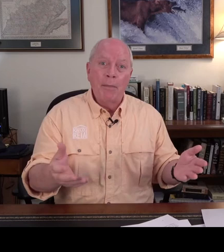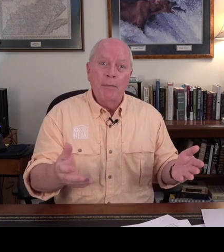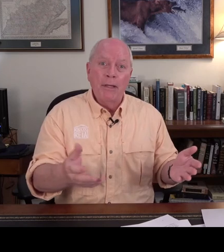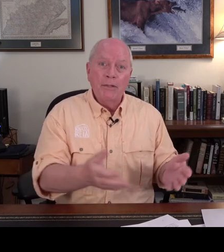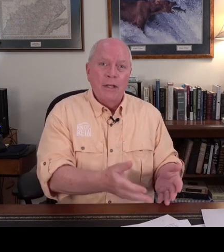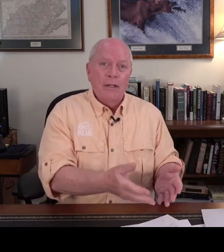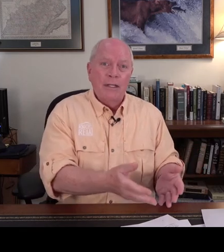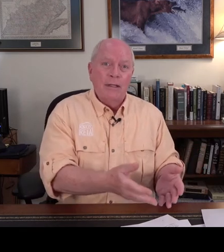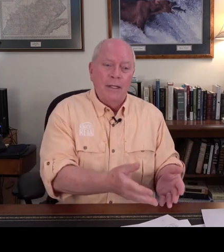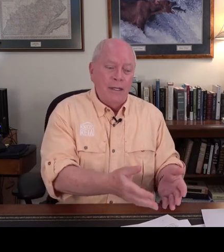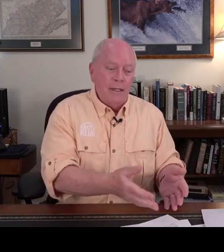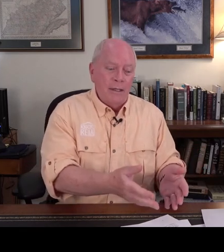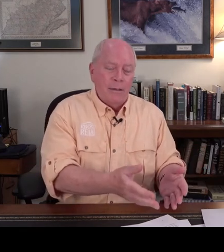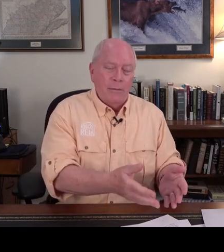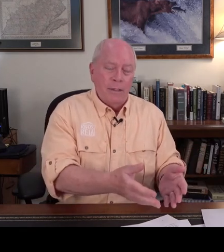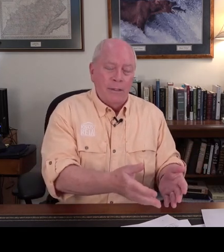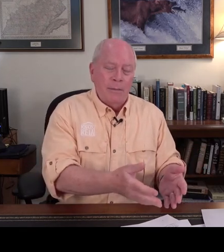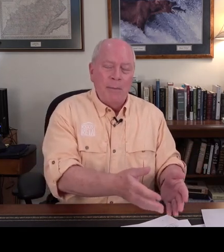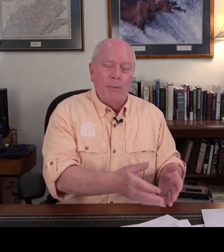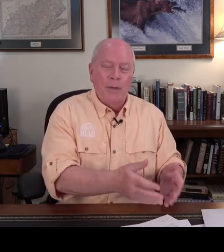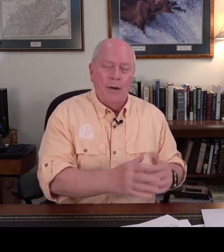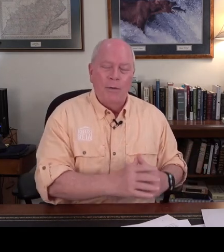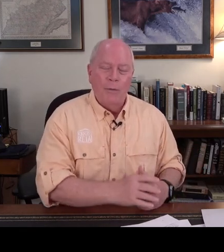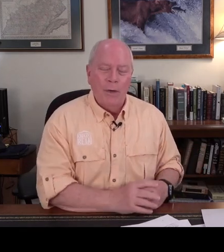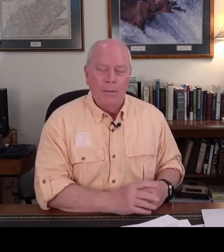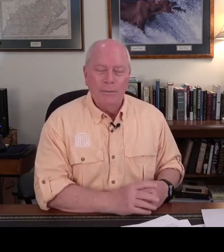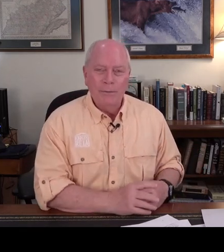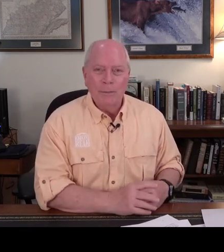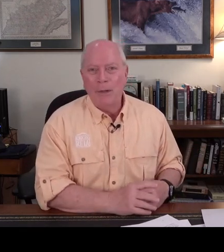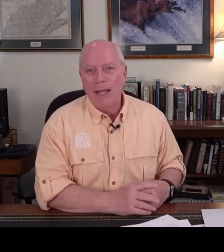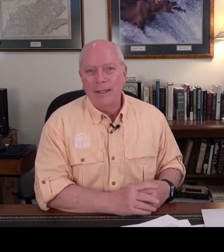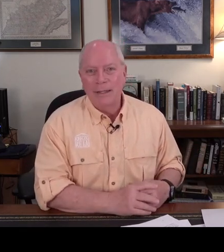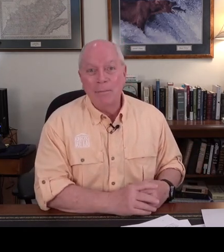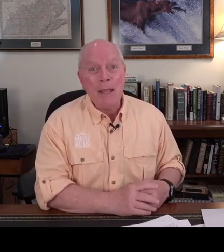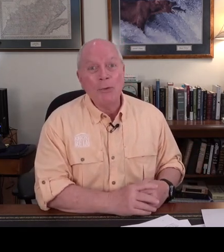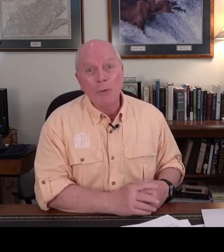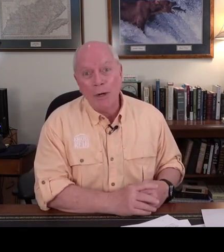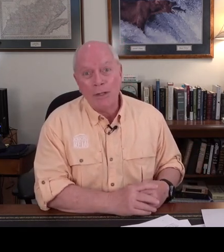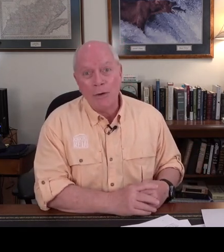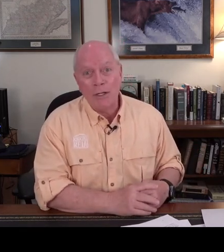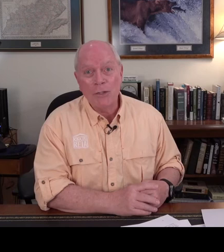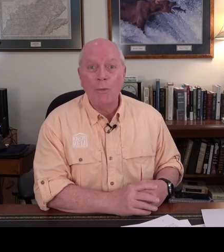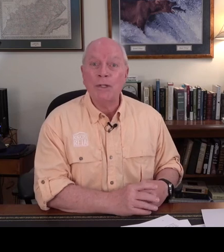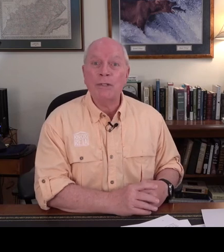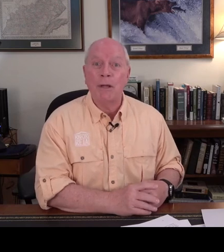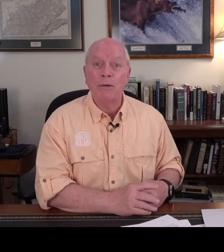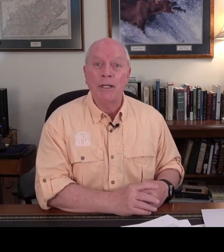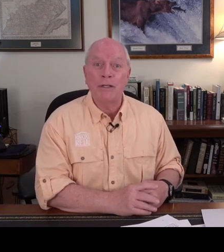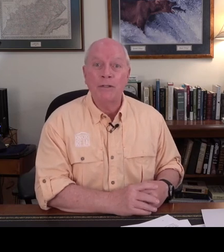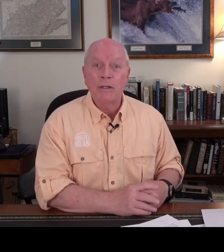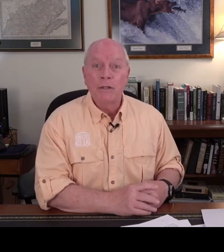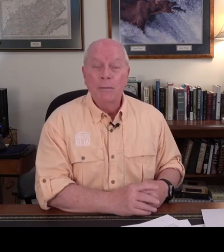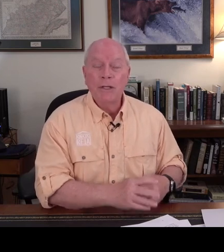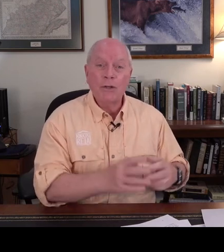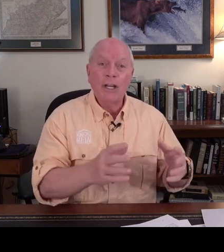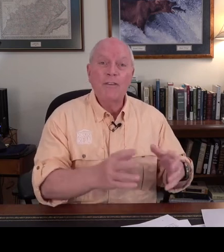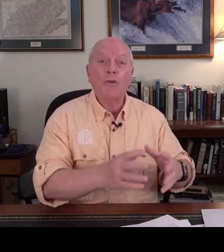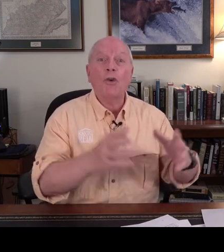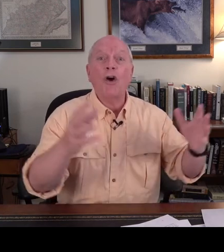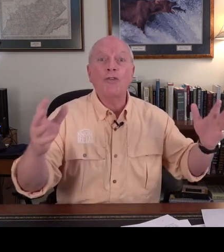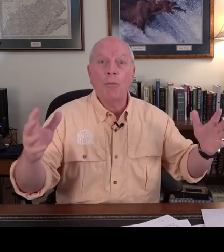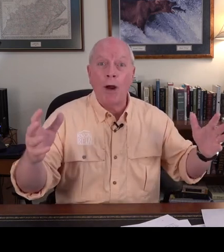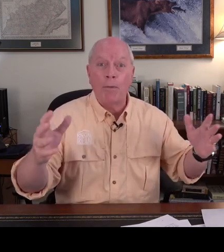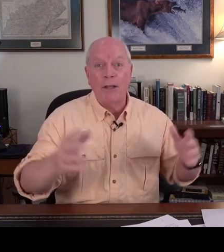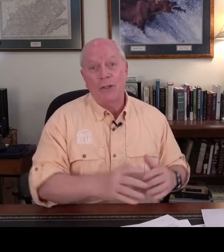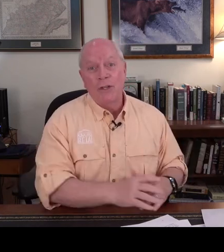the problem is that the people that are supplying the people to work at the hotels don't want small hotels because they're looking